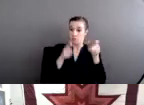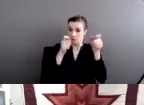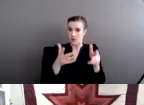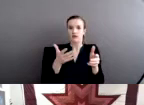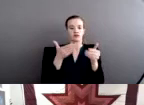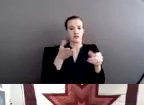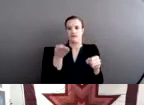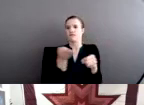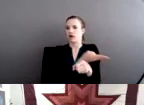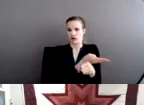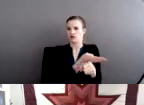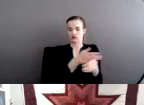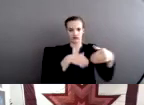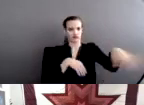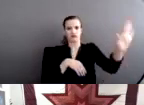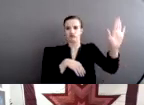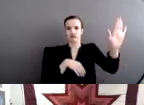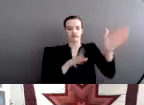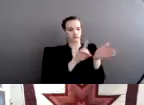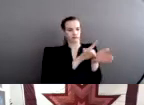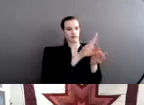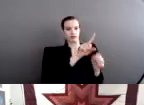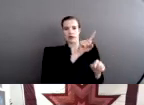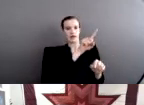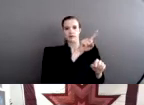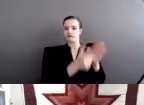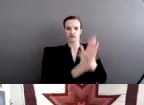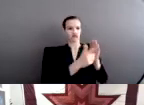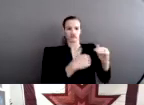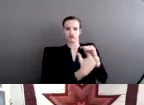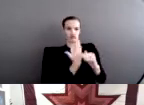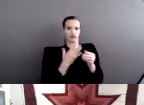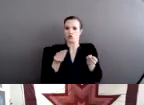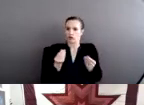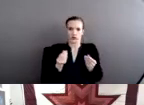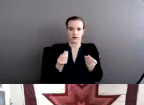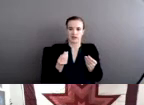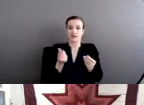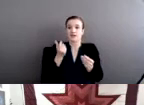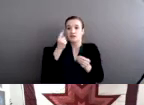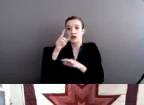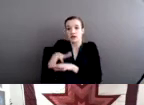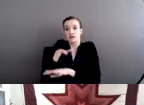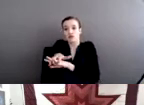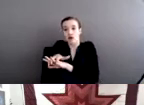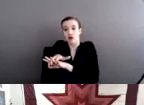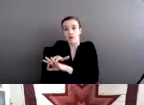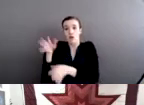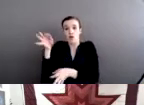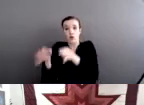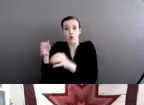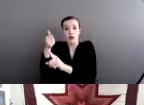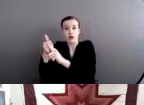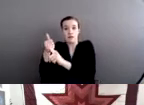was banished from the reservation, but of course, the tribe could not prosecute him. They could not charge